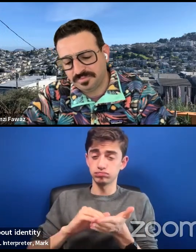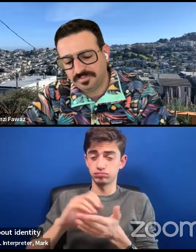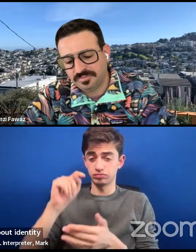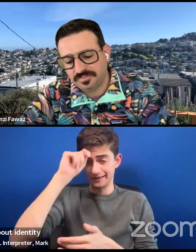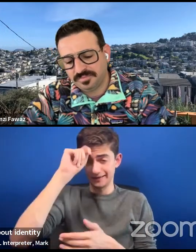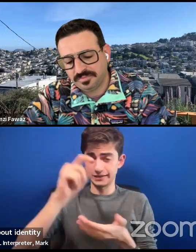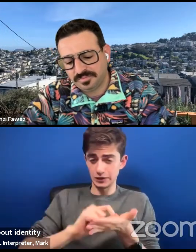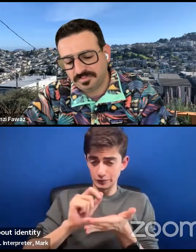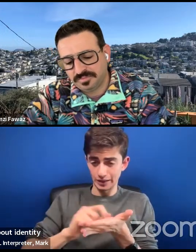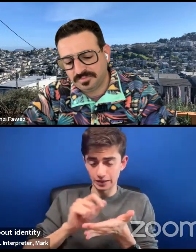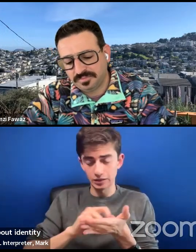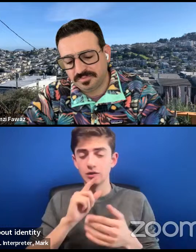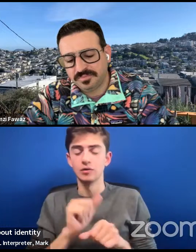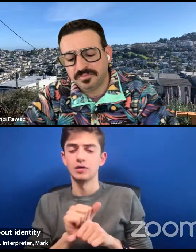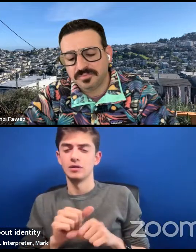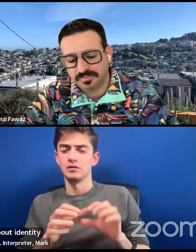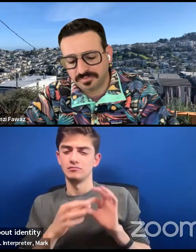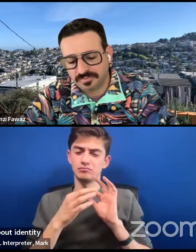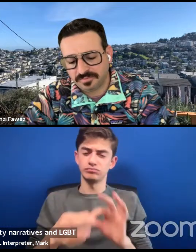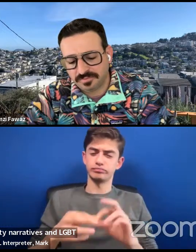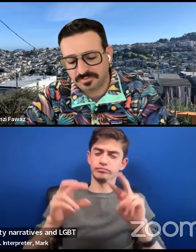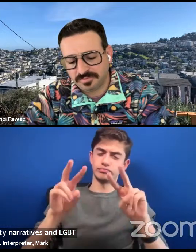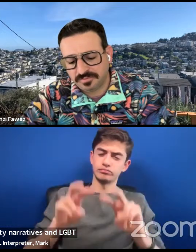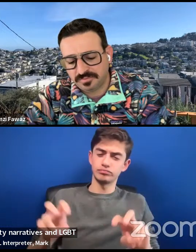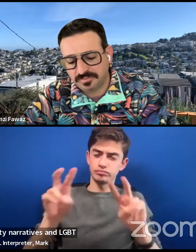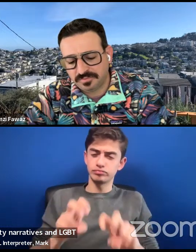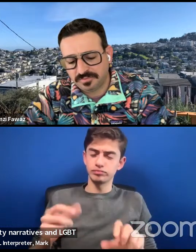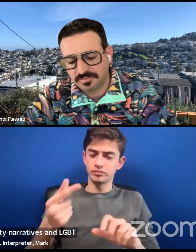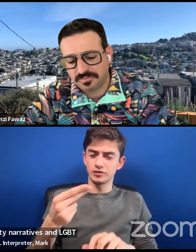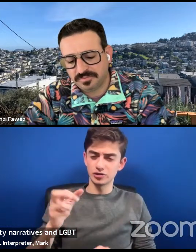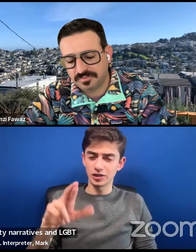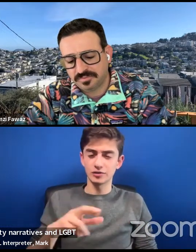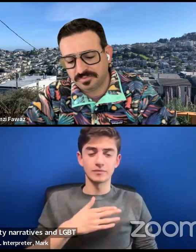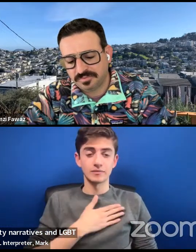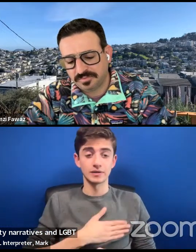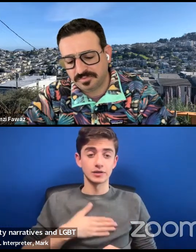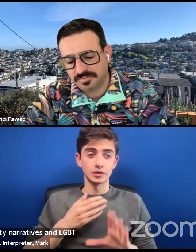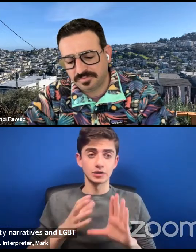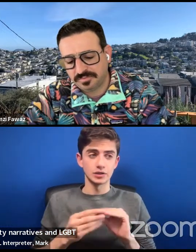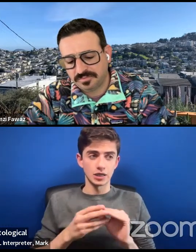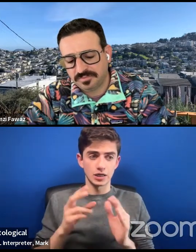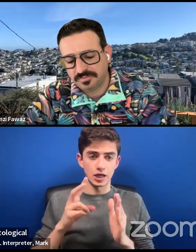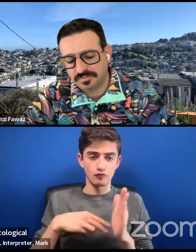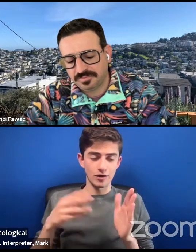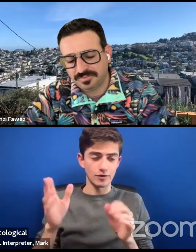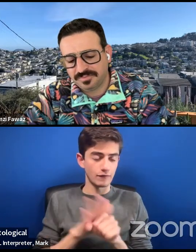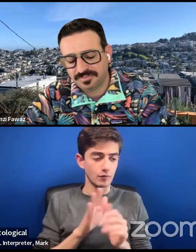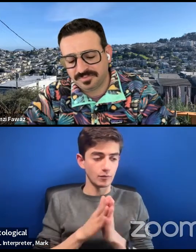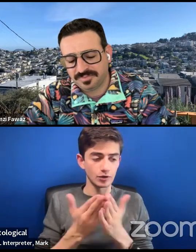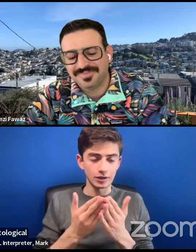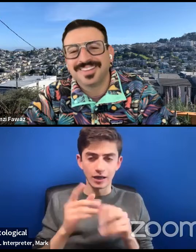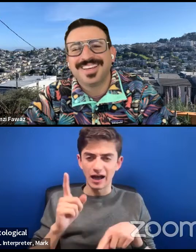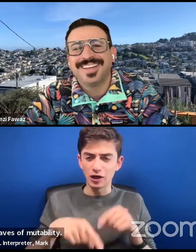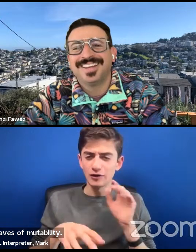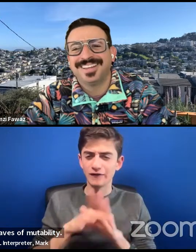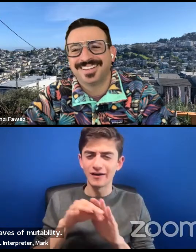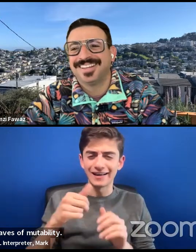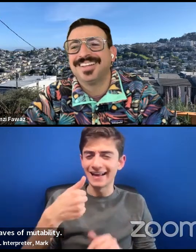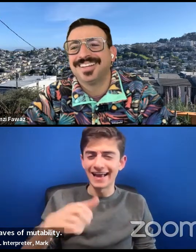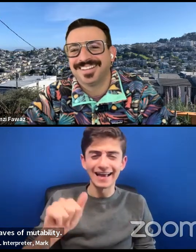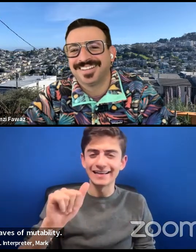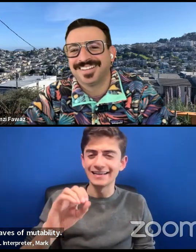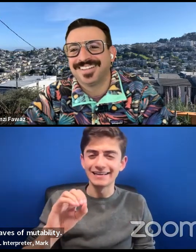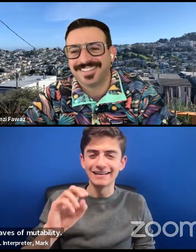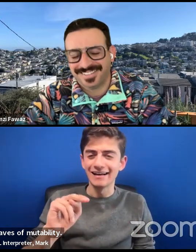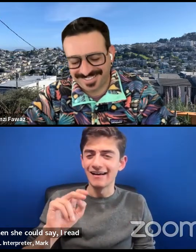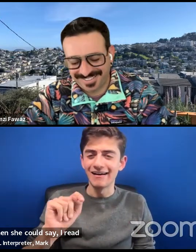ontological claims of immutability. And so I was really pleased when she could say, I read the whole book, and I couldn't find one ontological claim anywhere in the book,